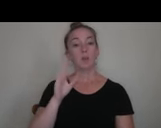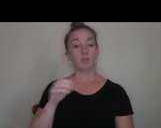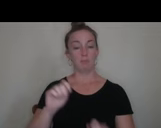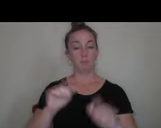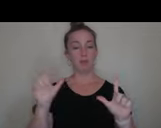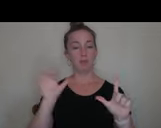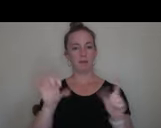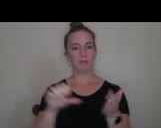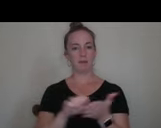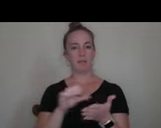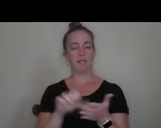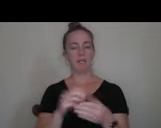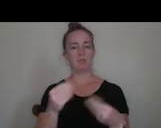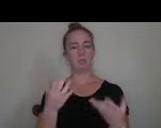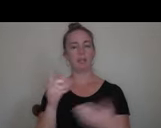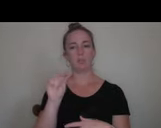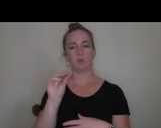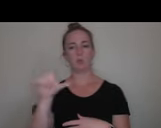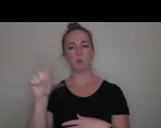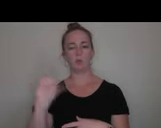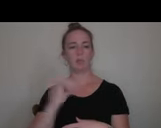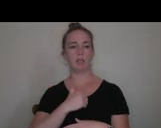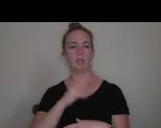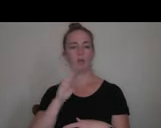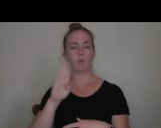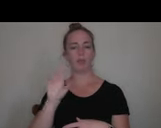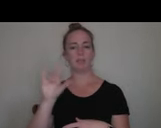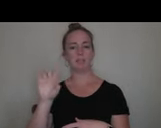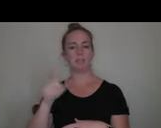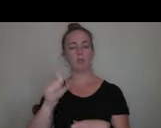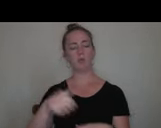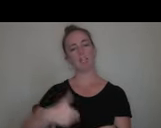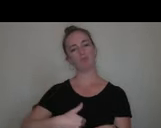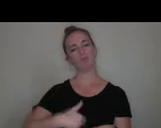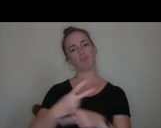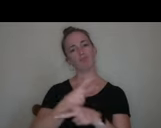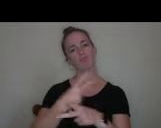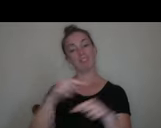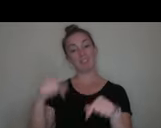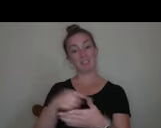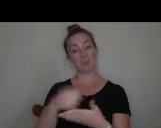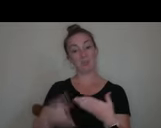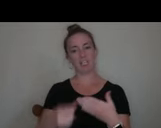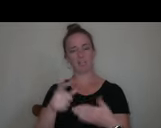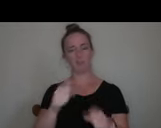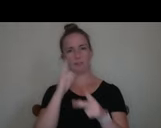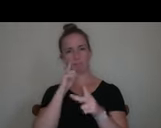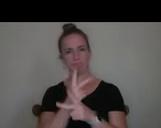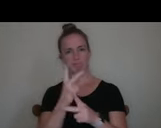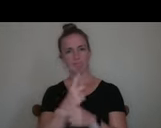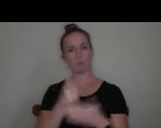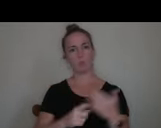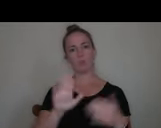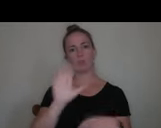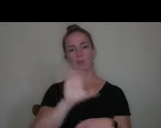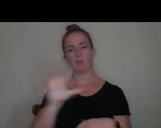which gives you tools on our website for you to get a sense. It's this weekend of what, uh, a center education